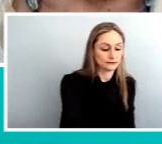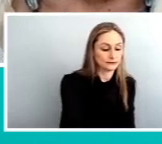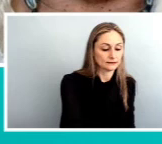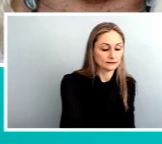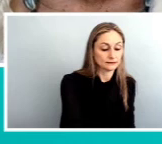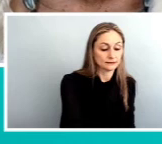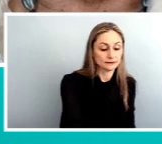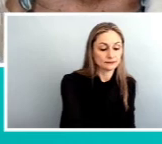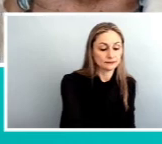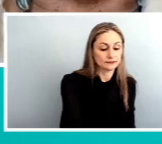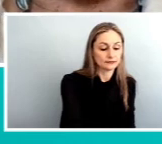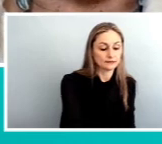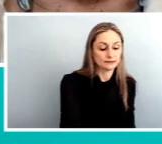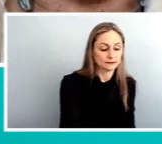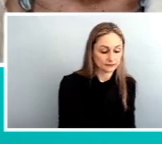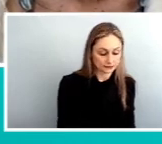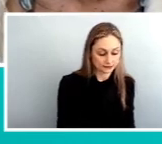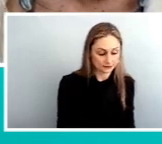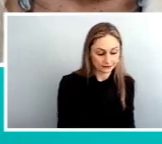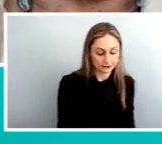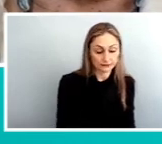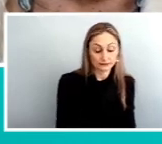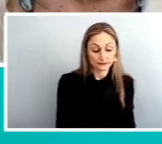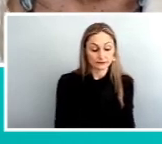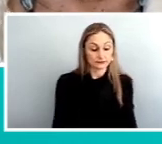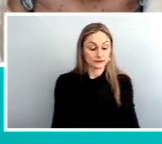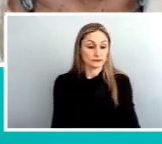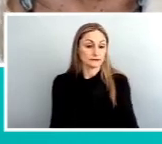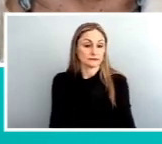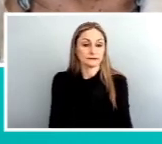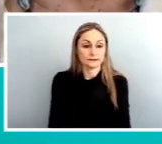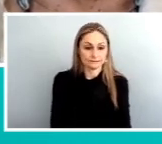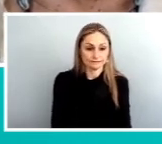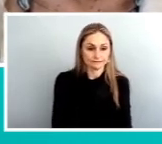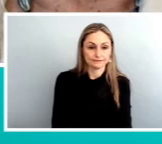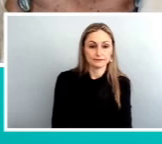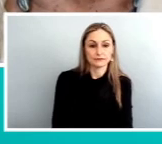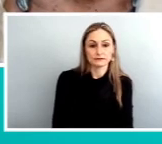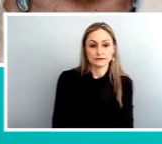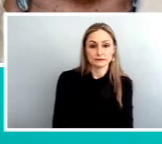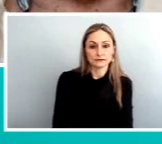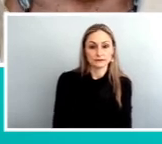And the few outliers who admit to being Giants fans.